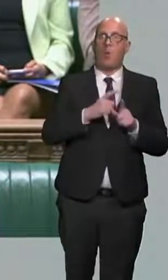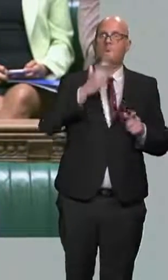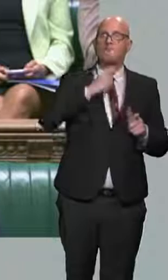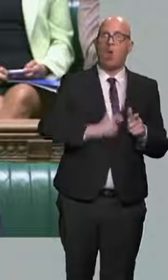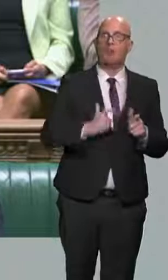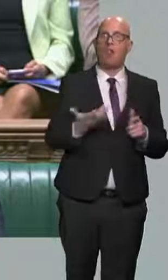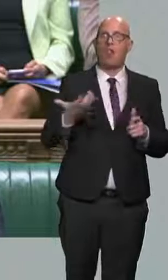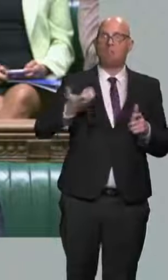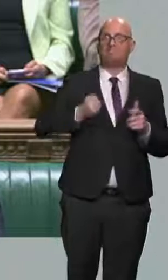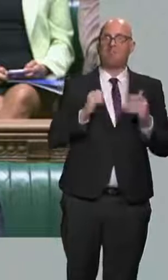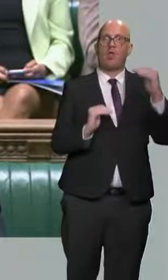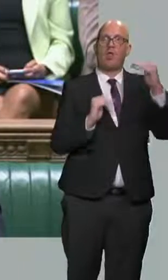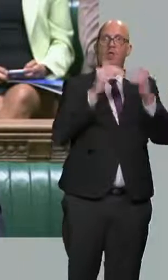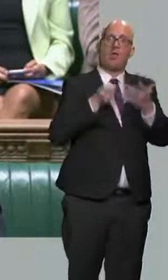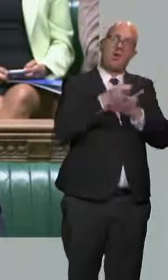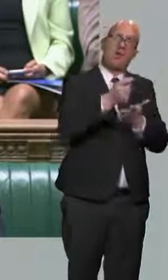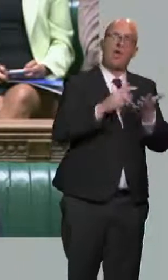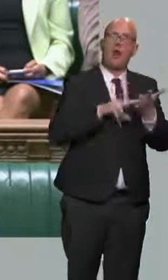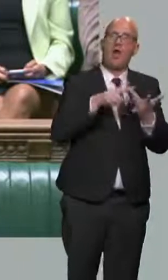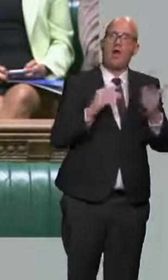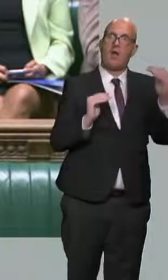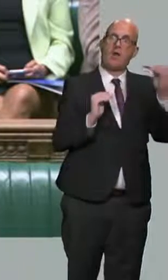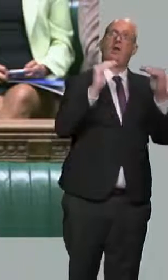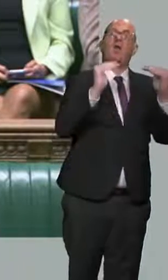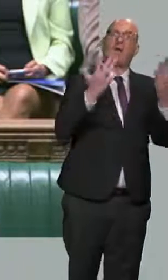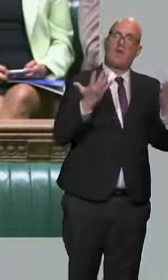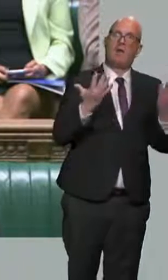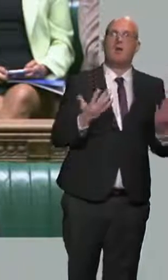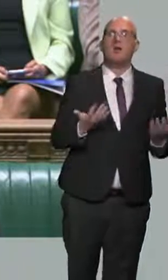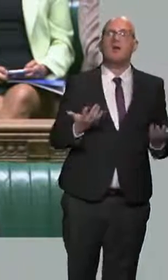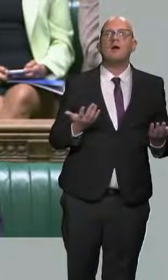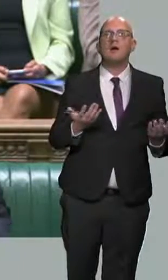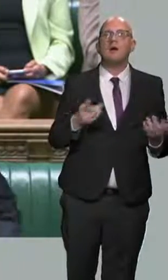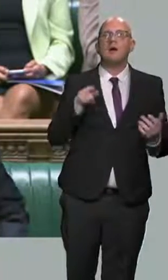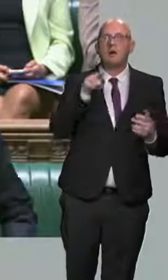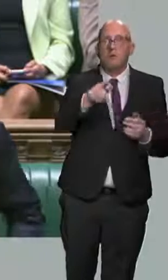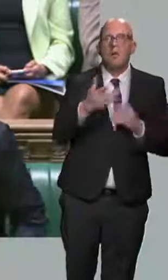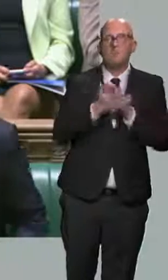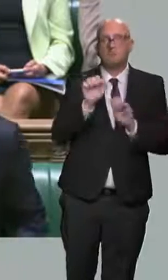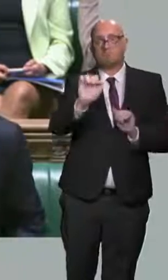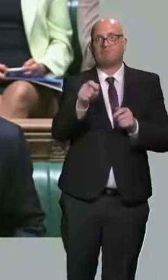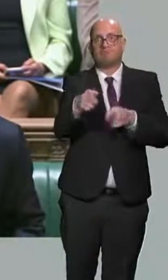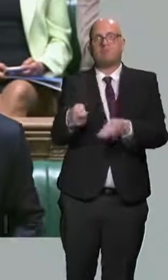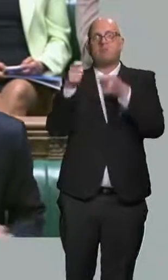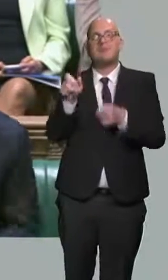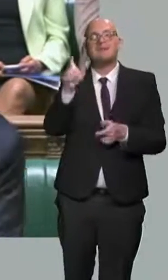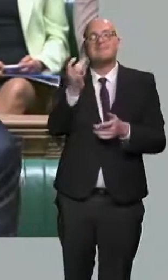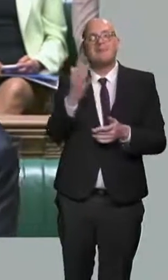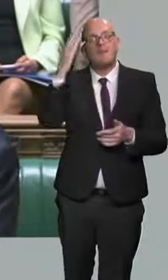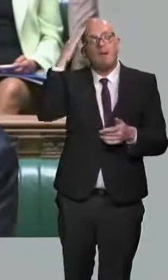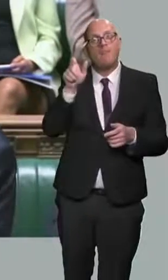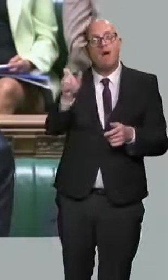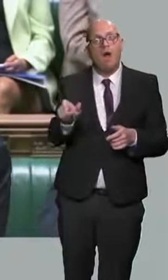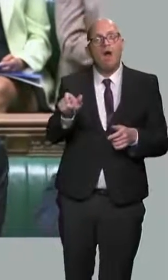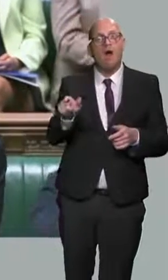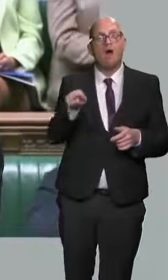all together, all tax and welfare changes, that single mother of two children working full-time on the national living wage will now be